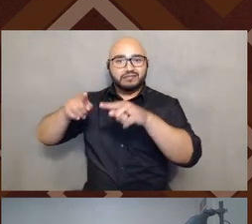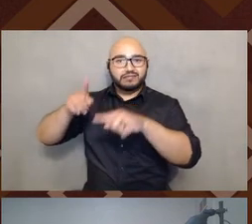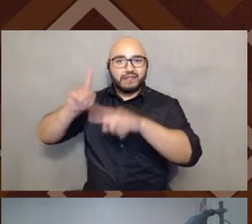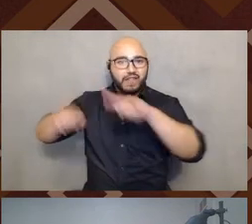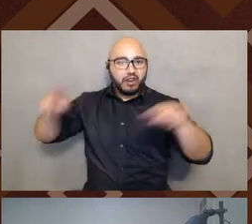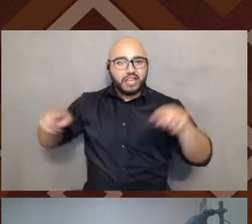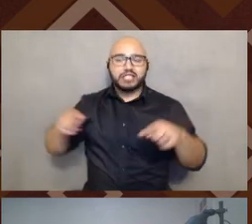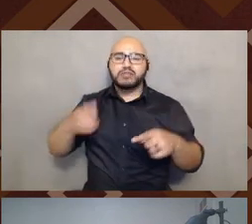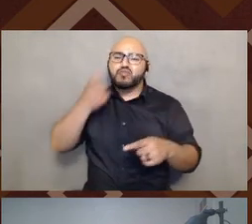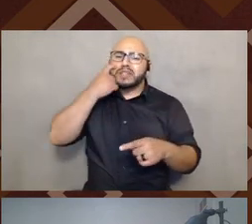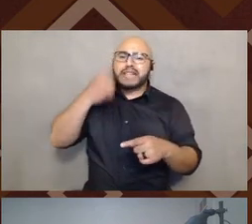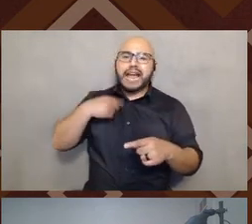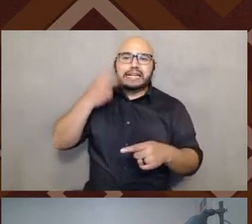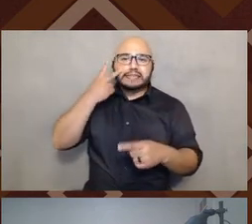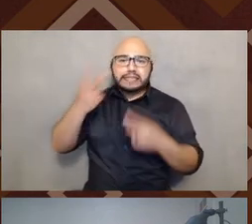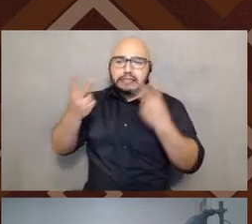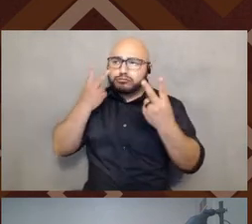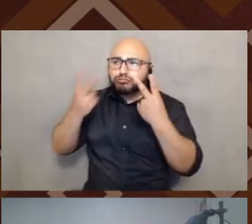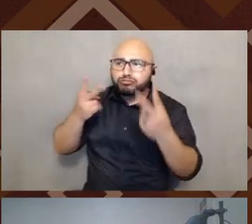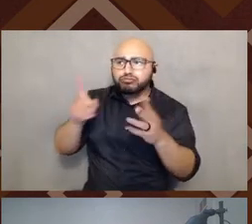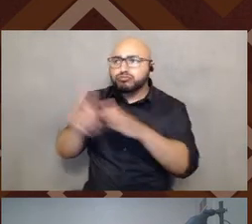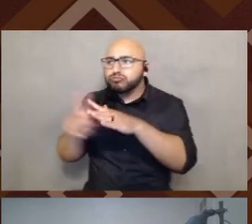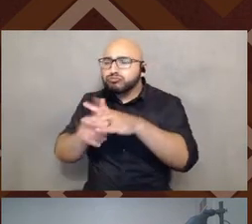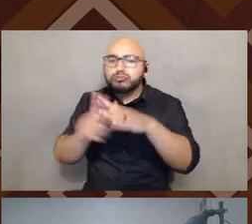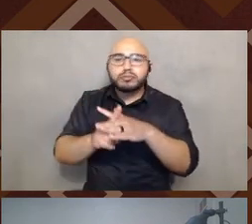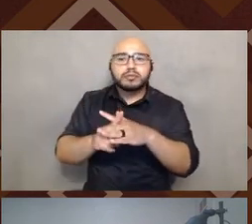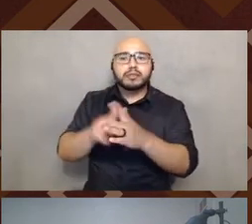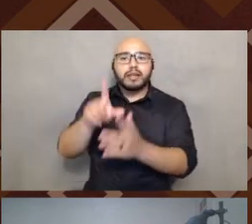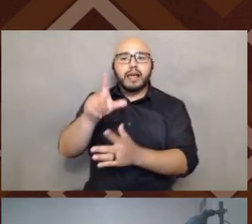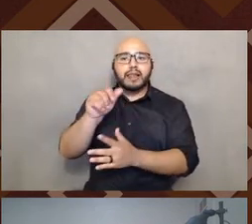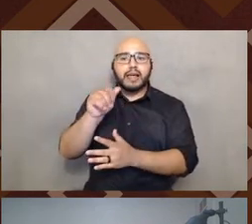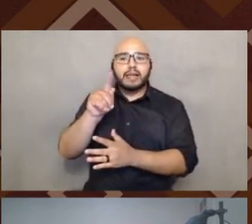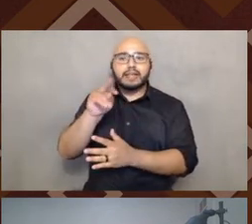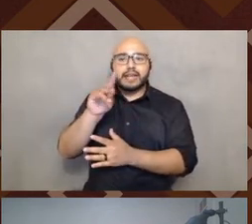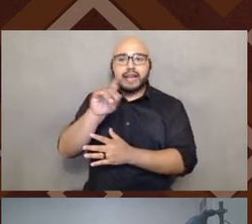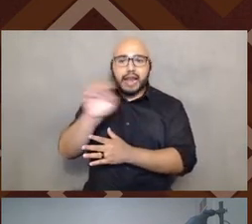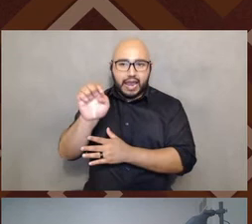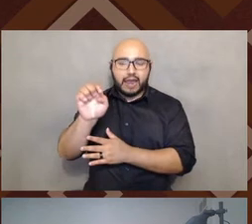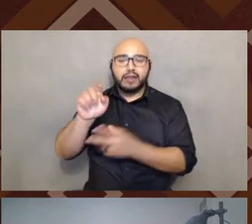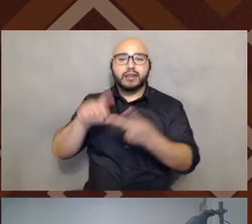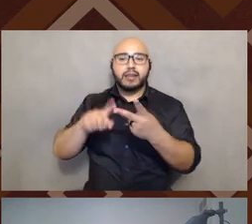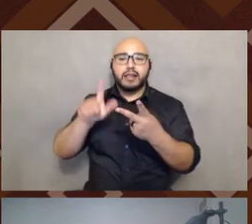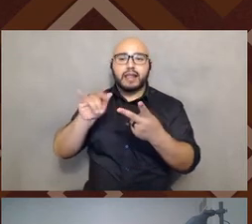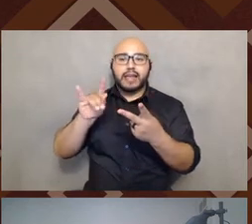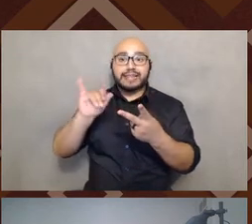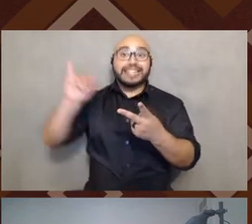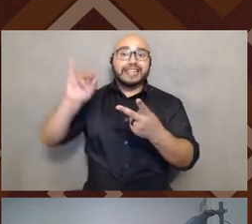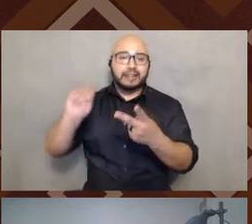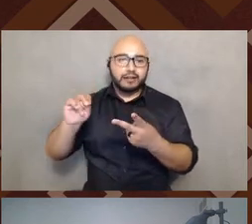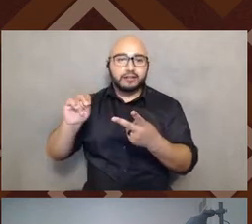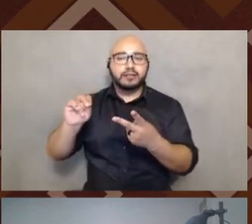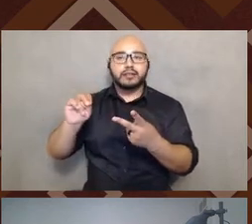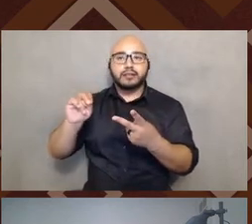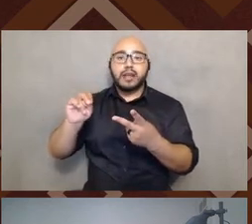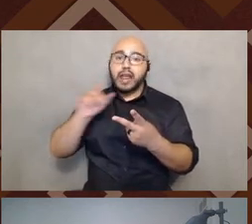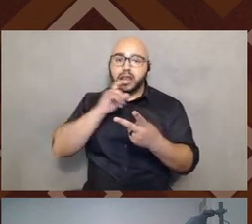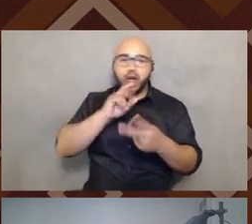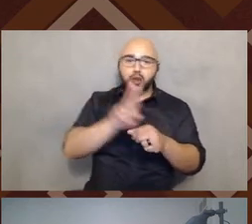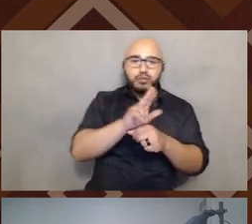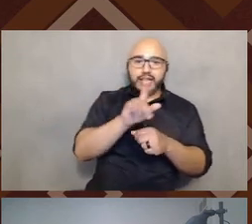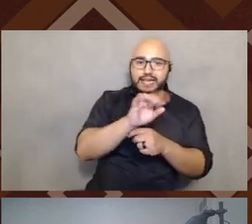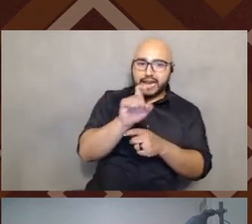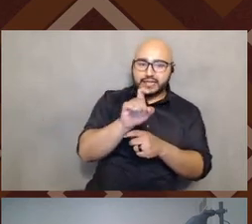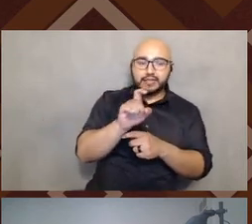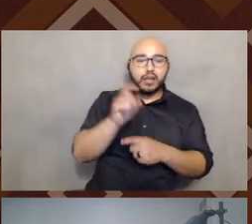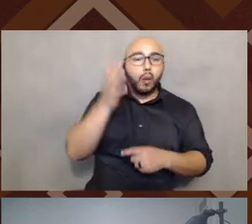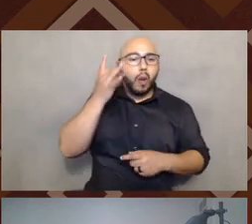I've seen and heard of are, are the idea of, Latine or Latin being used instead of Latinx. And, and,